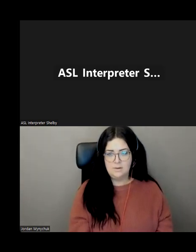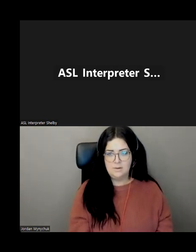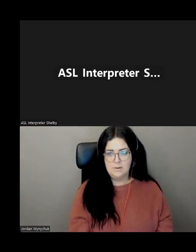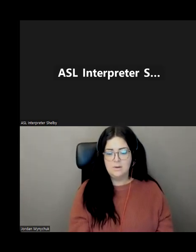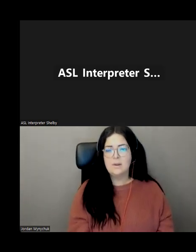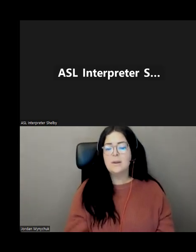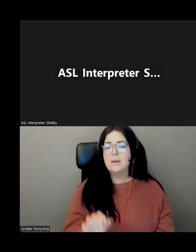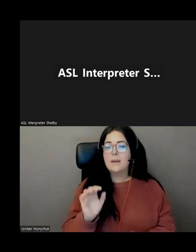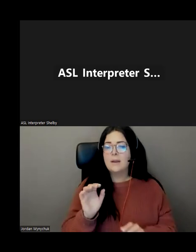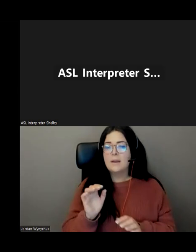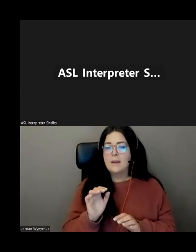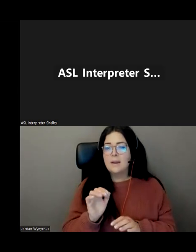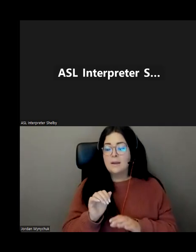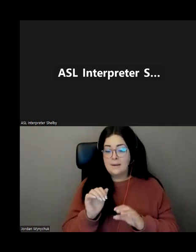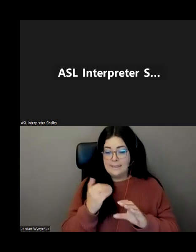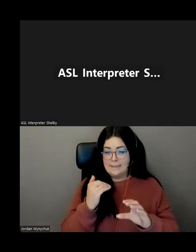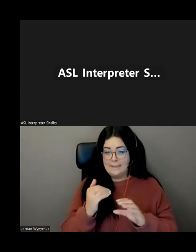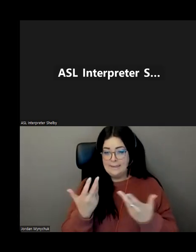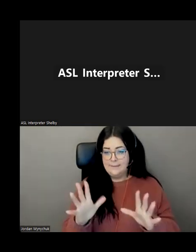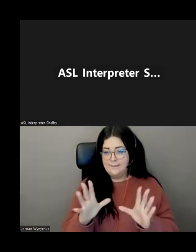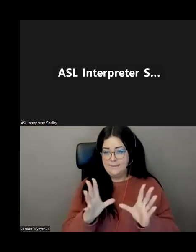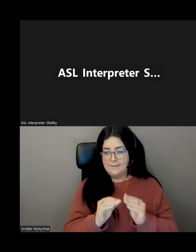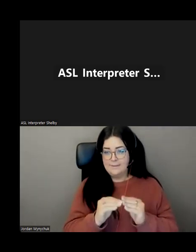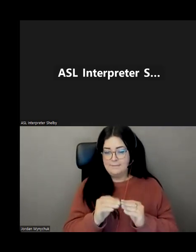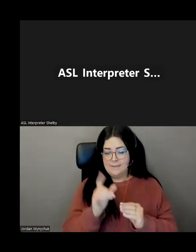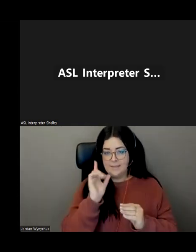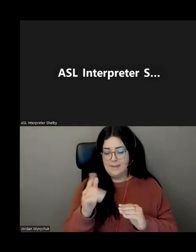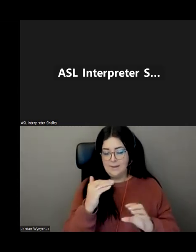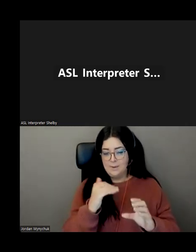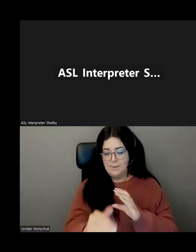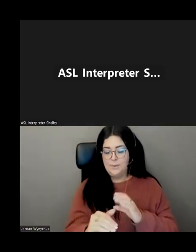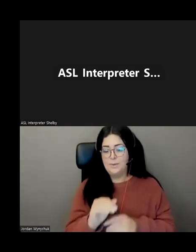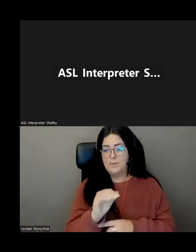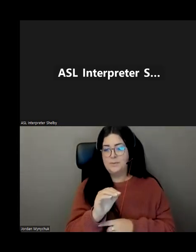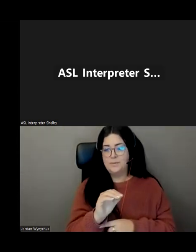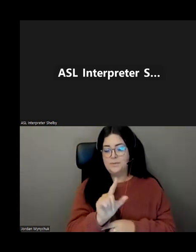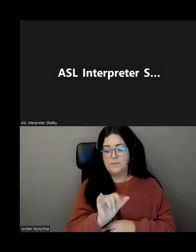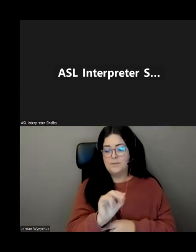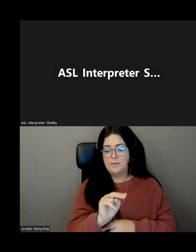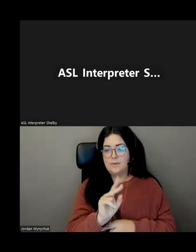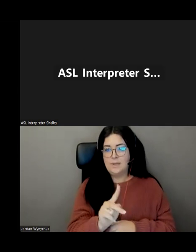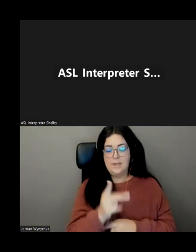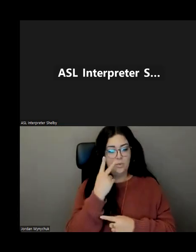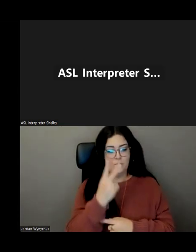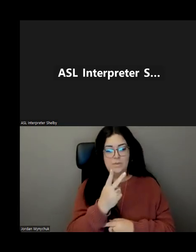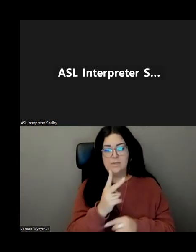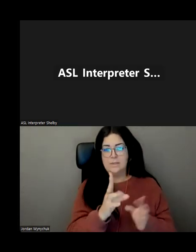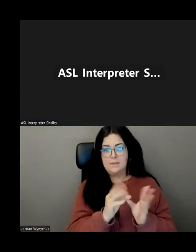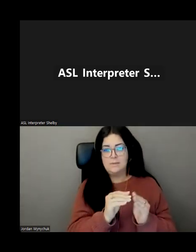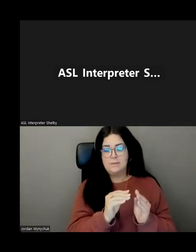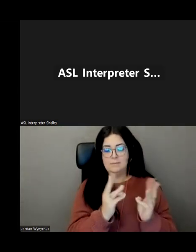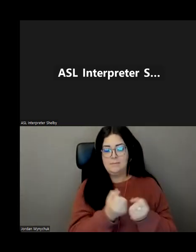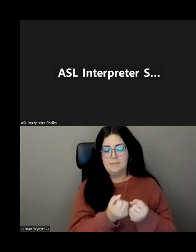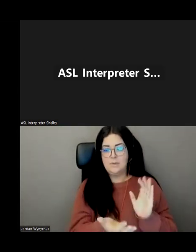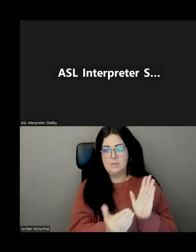link to the recorded video i'm also going to attach the pdf version of how to get up from a fall i know that was one of the questions that was asked during